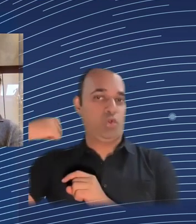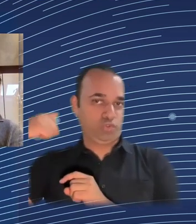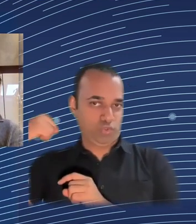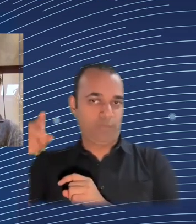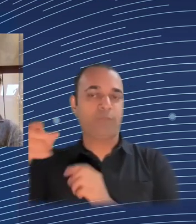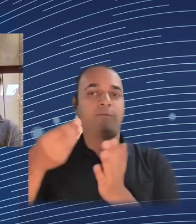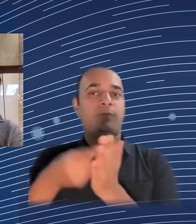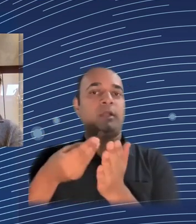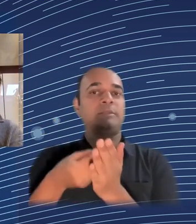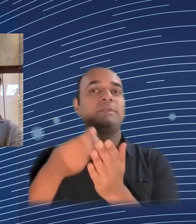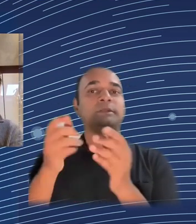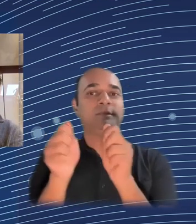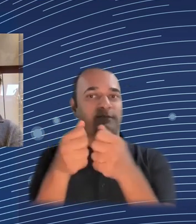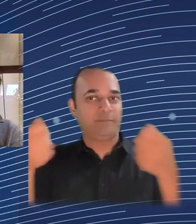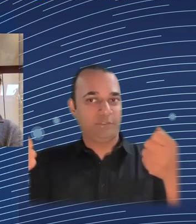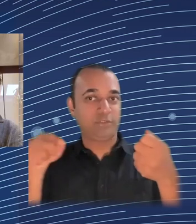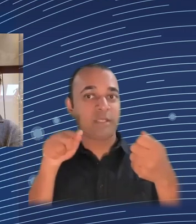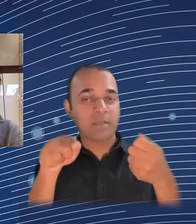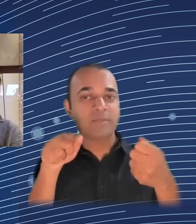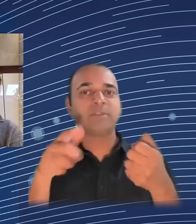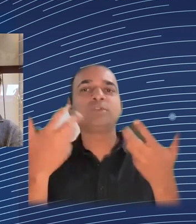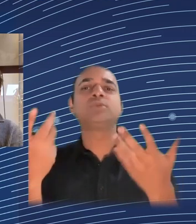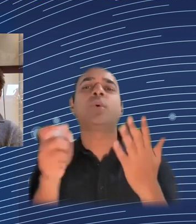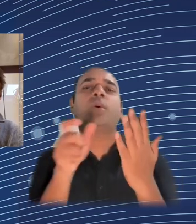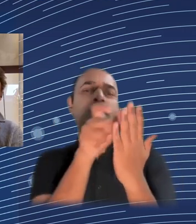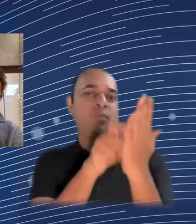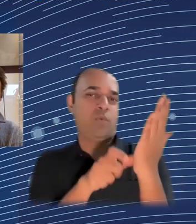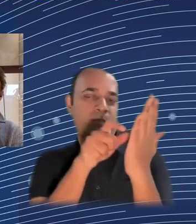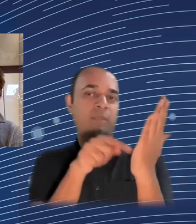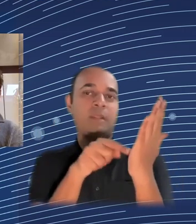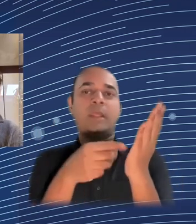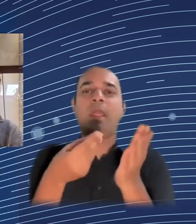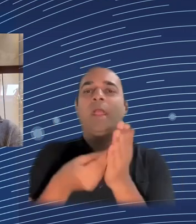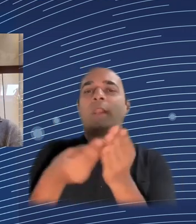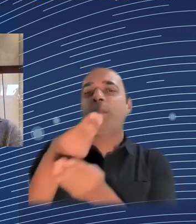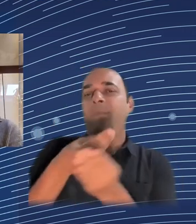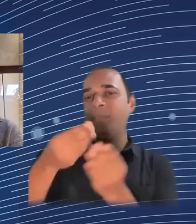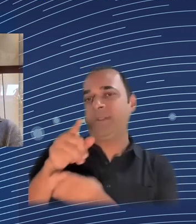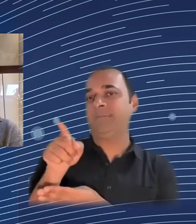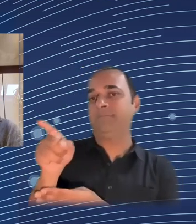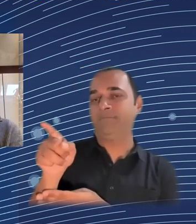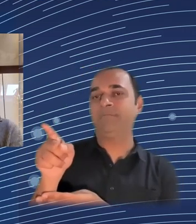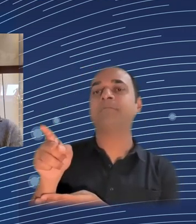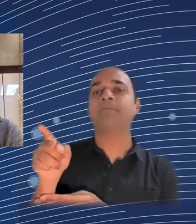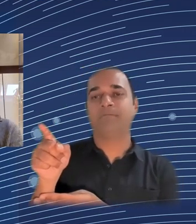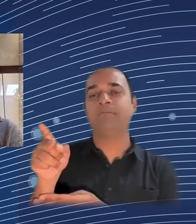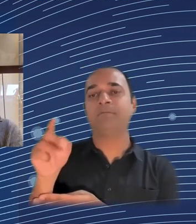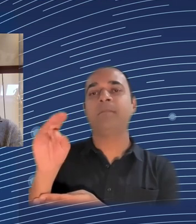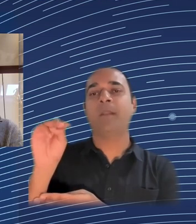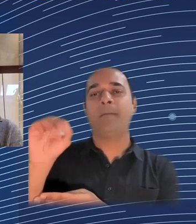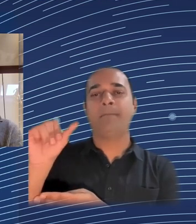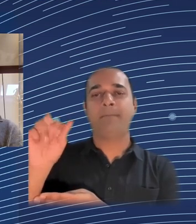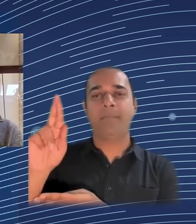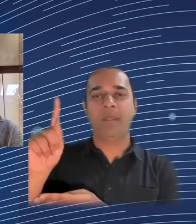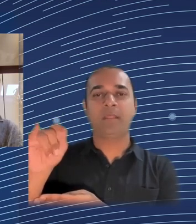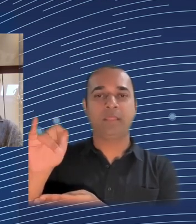Like I said, I'll start with a round of questions, maybe two, and then we open the floor for your interaction. I'll start